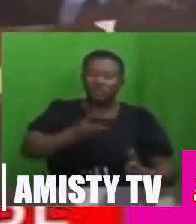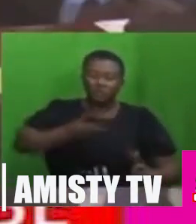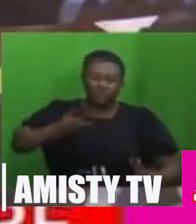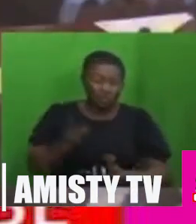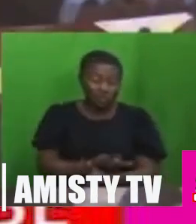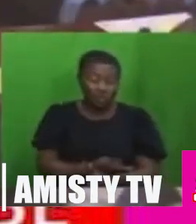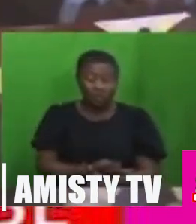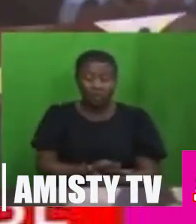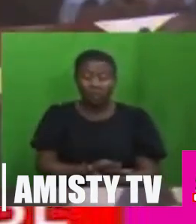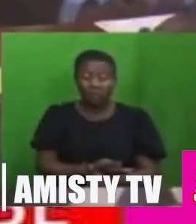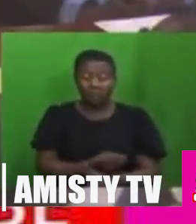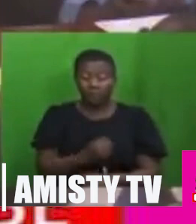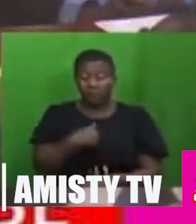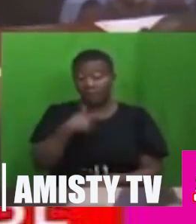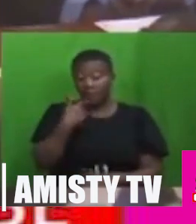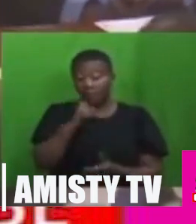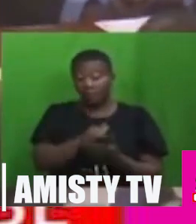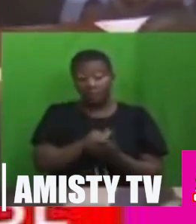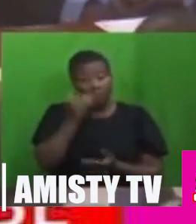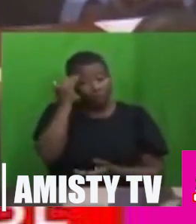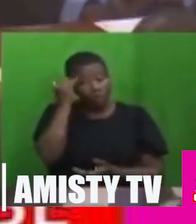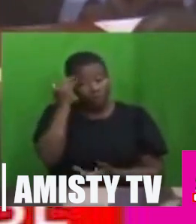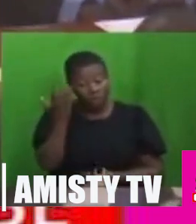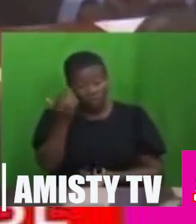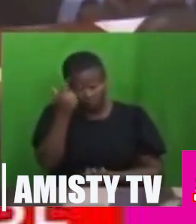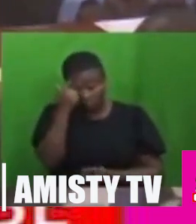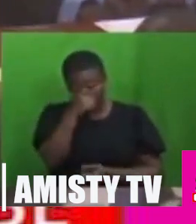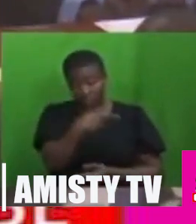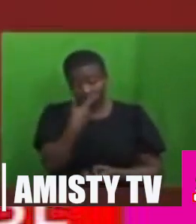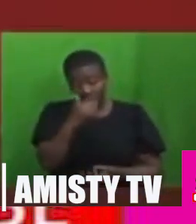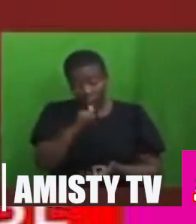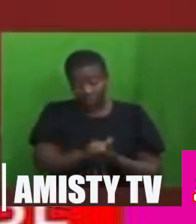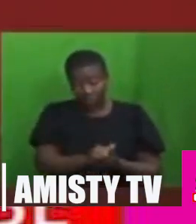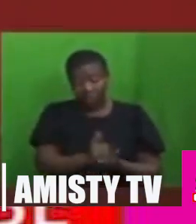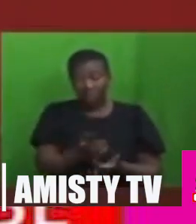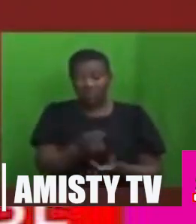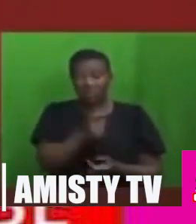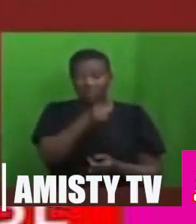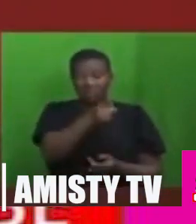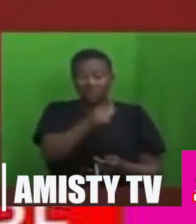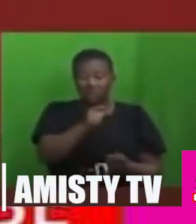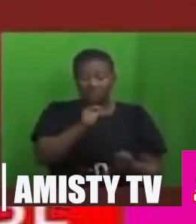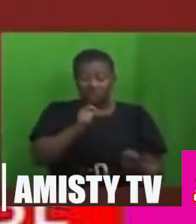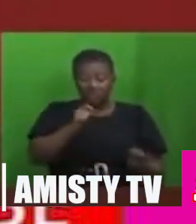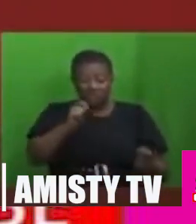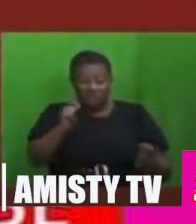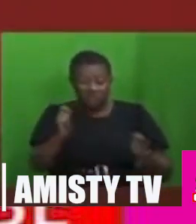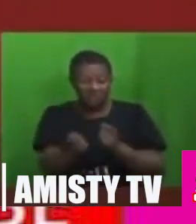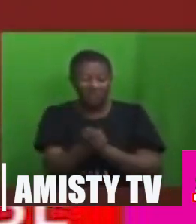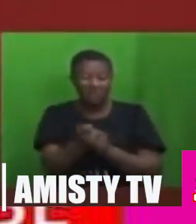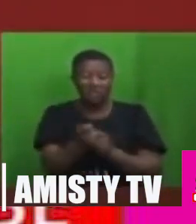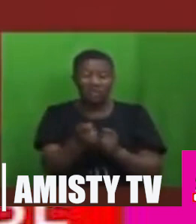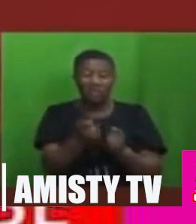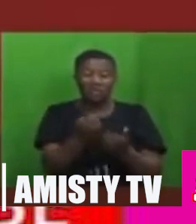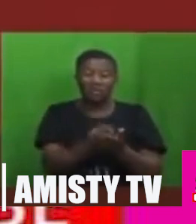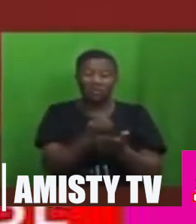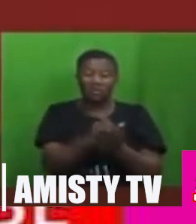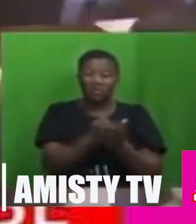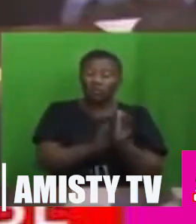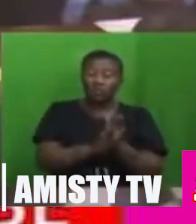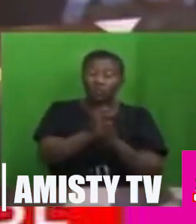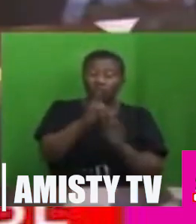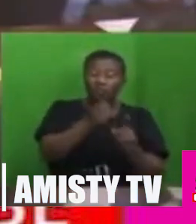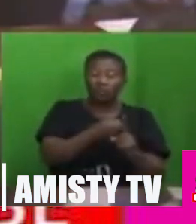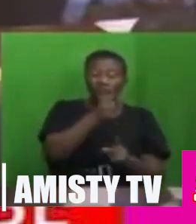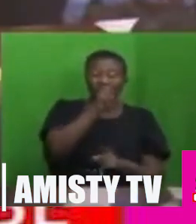I say this because he has said to us today that he is revising economic growth from 2.8%